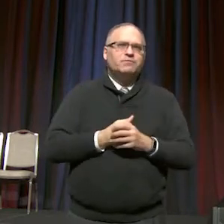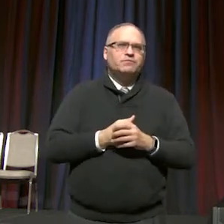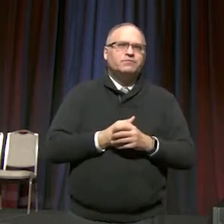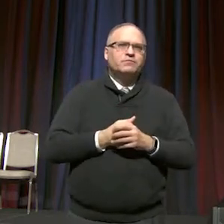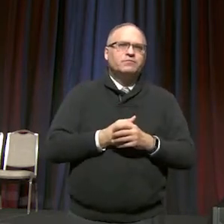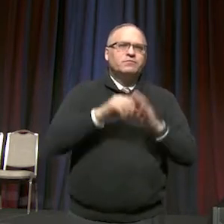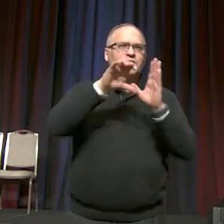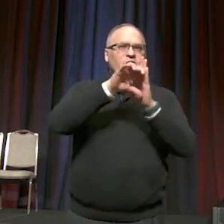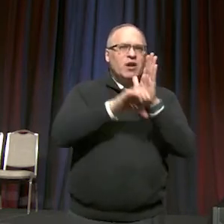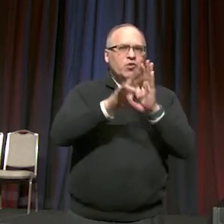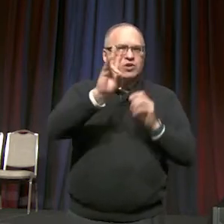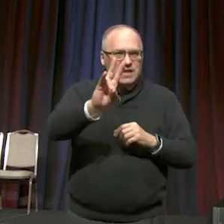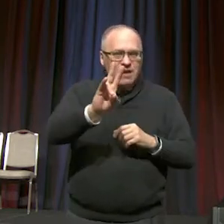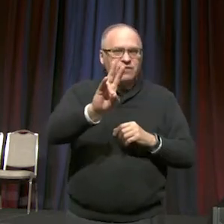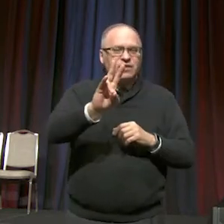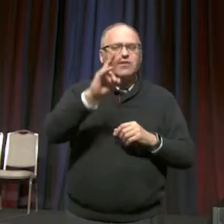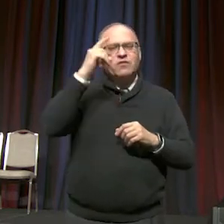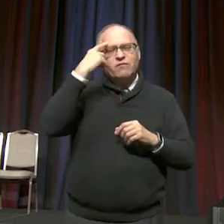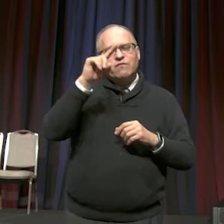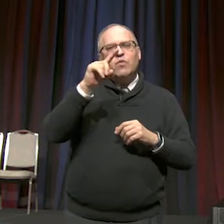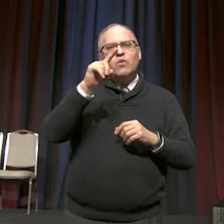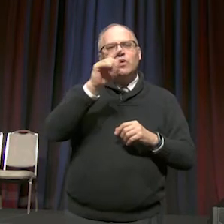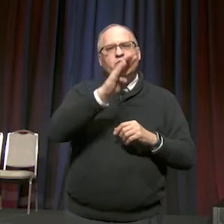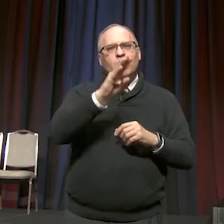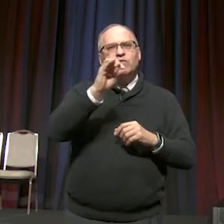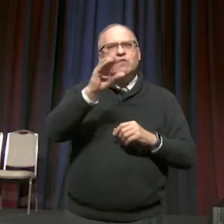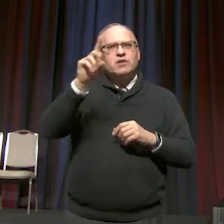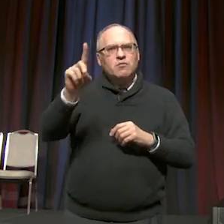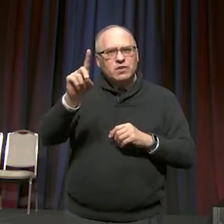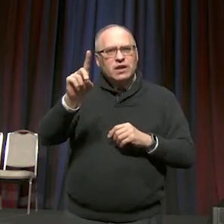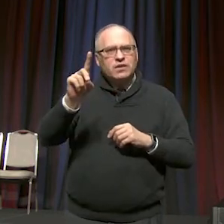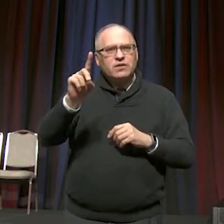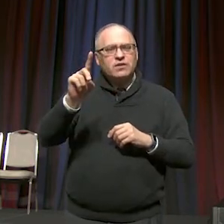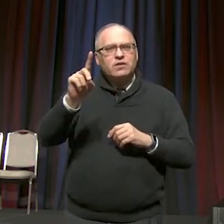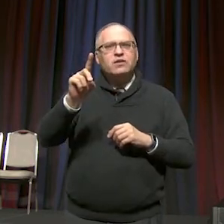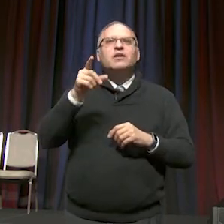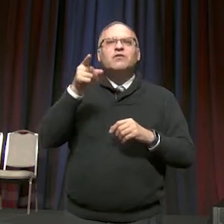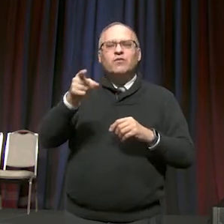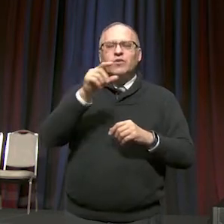7 of the discipline is entitled Judicial Administration.